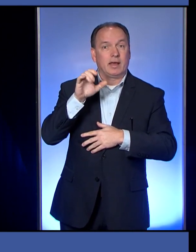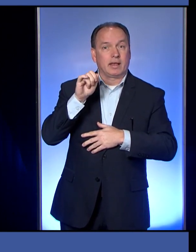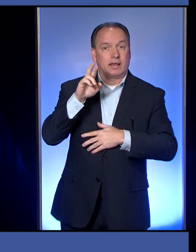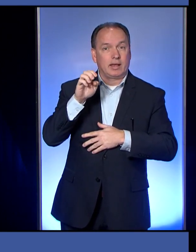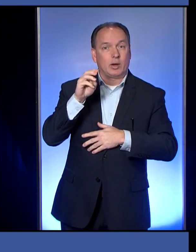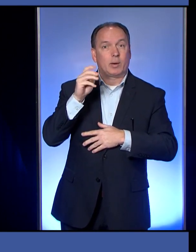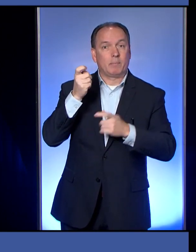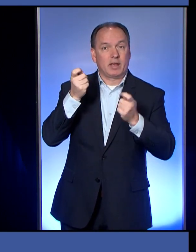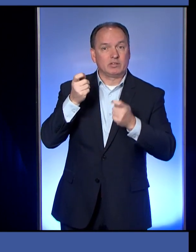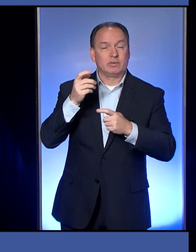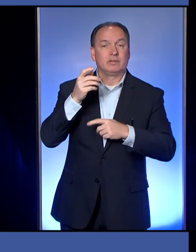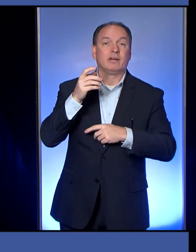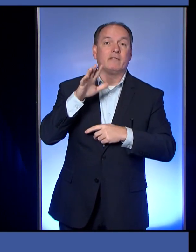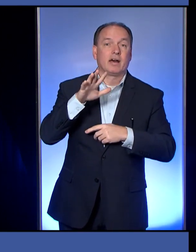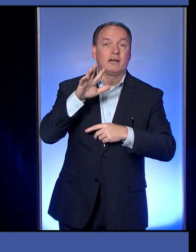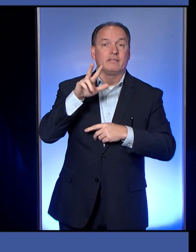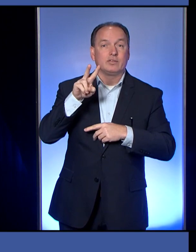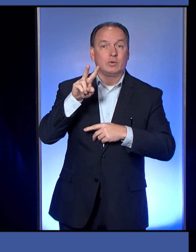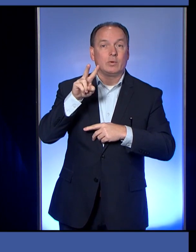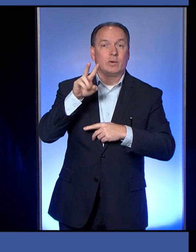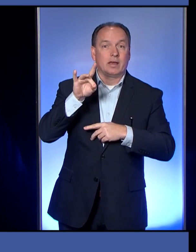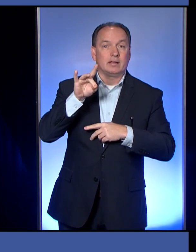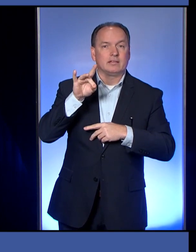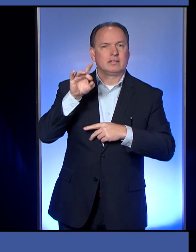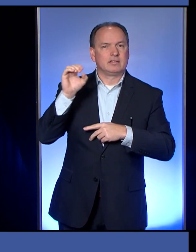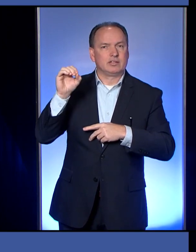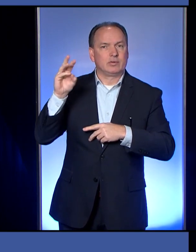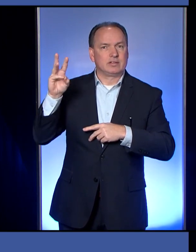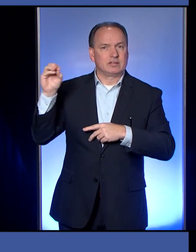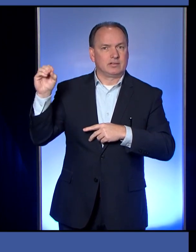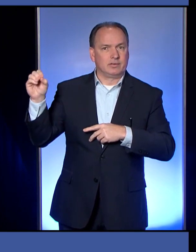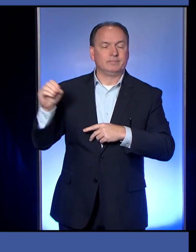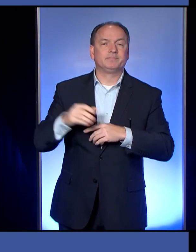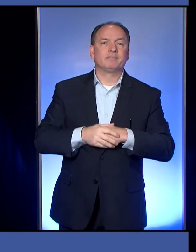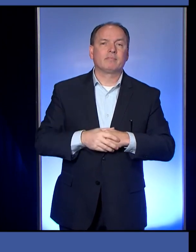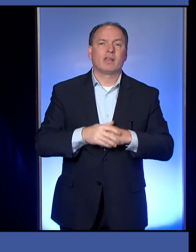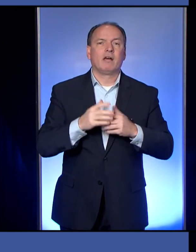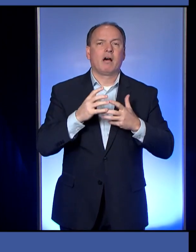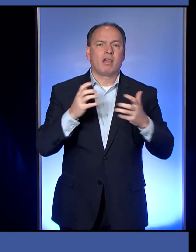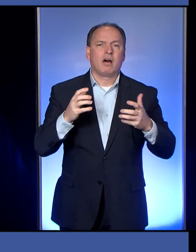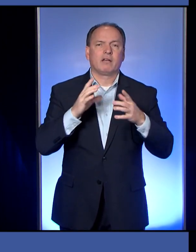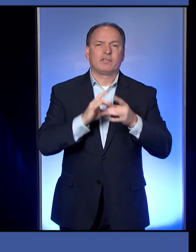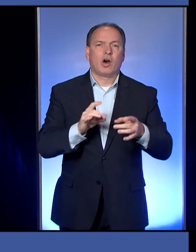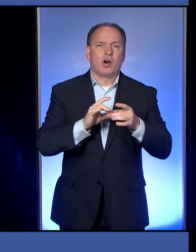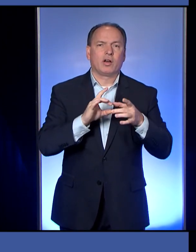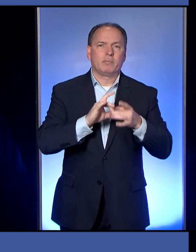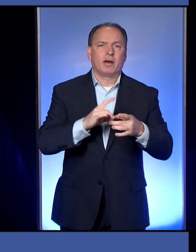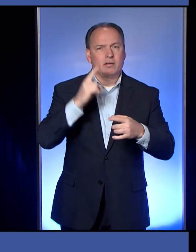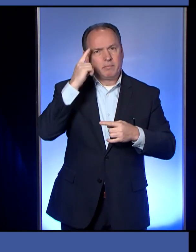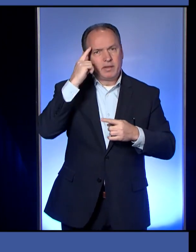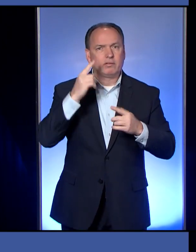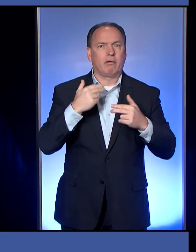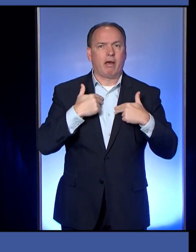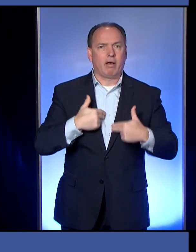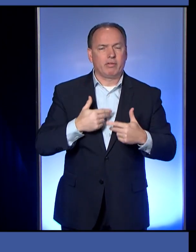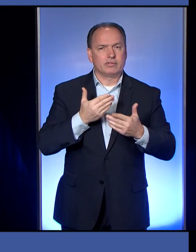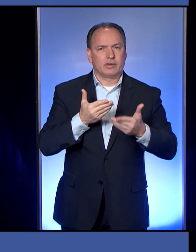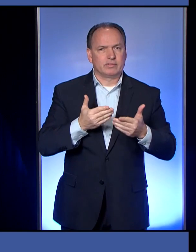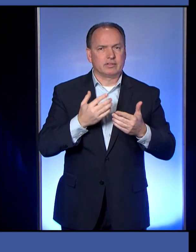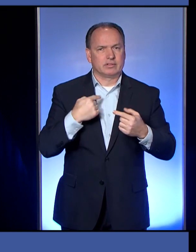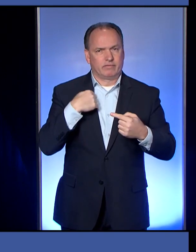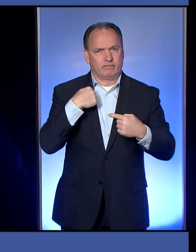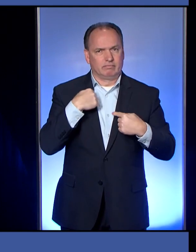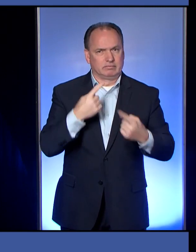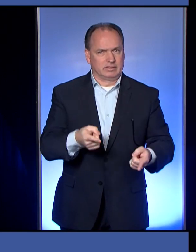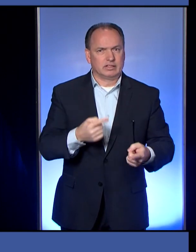-0600. There's been a lot of talk about mental health services over the past two to three weeks now